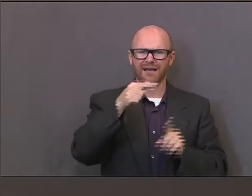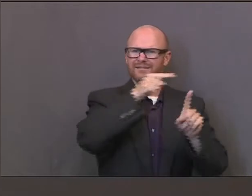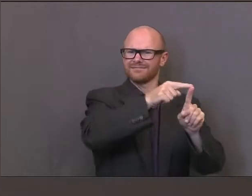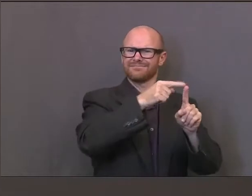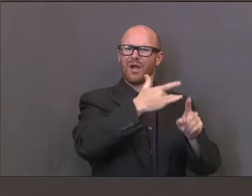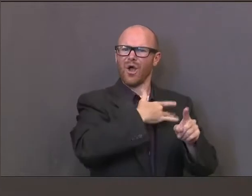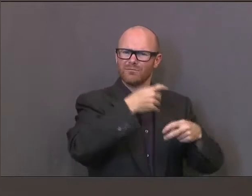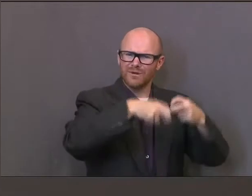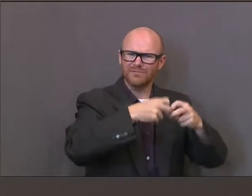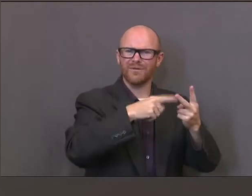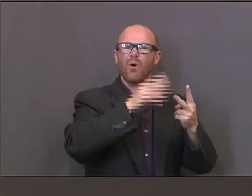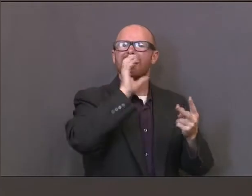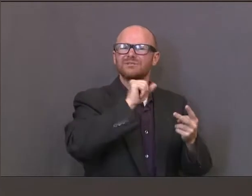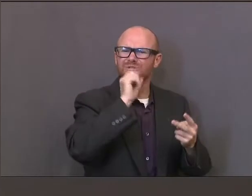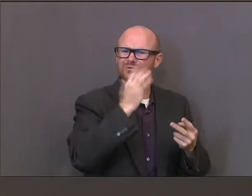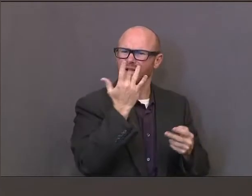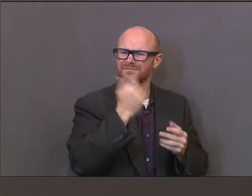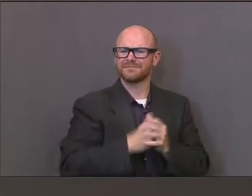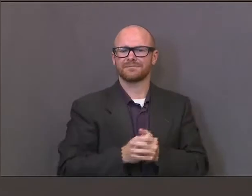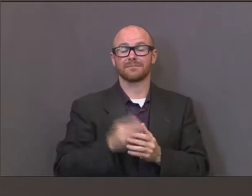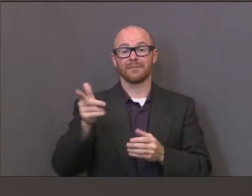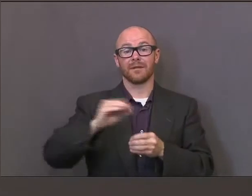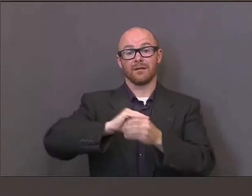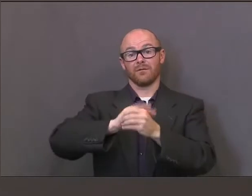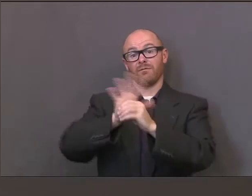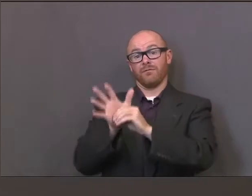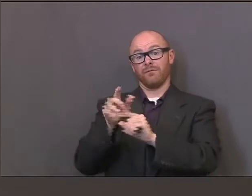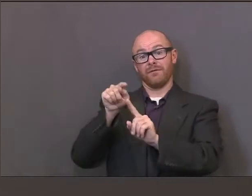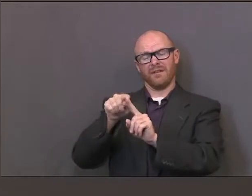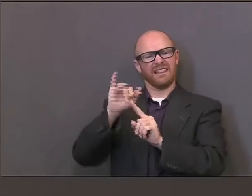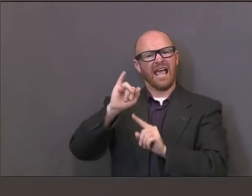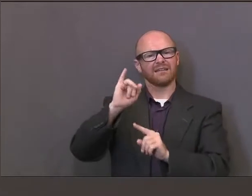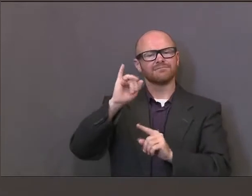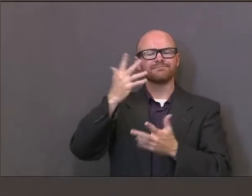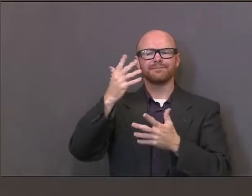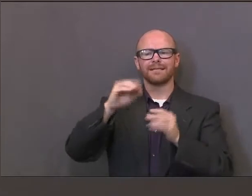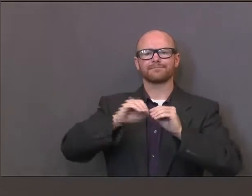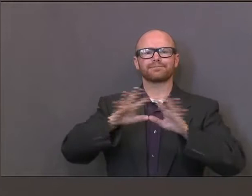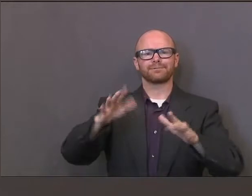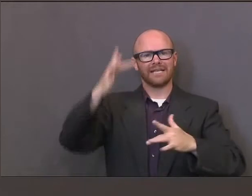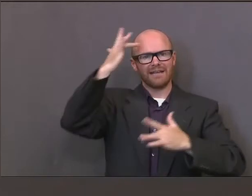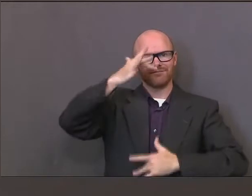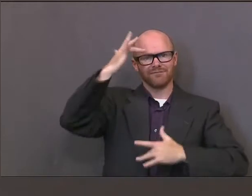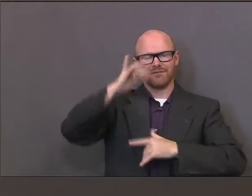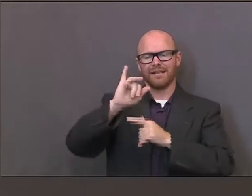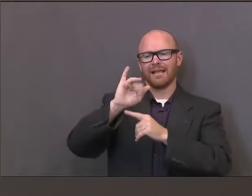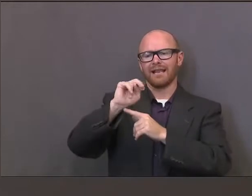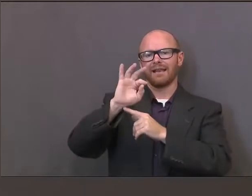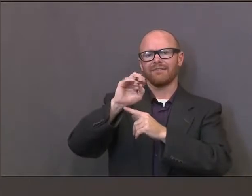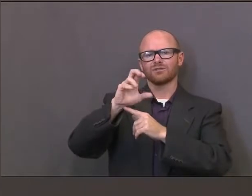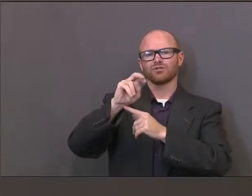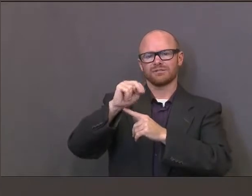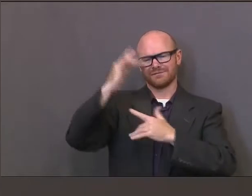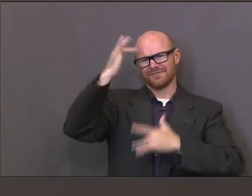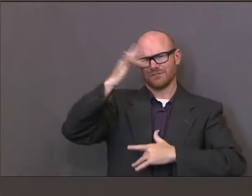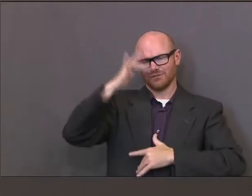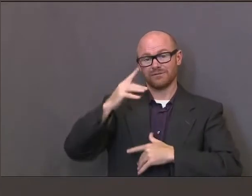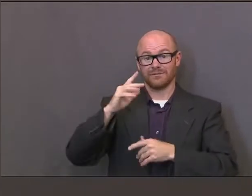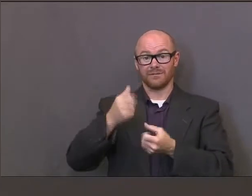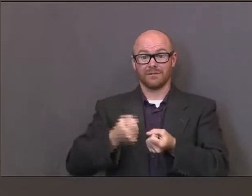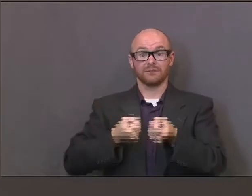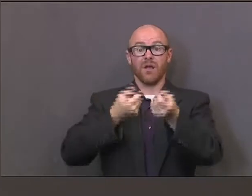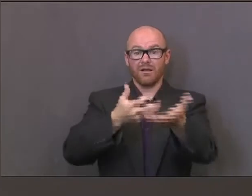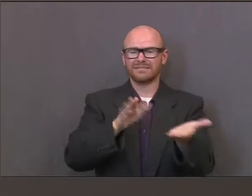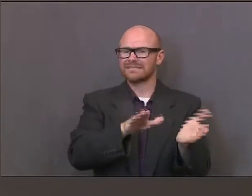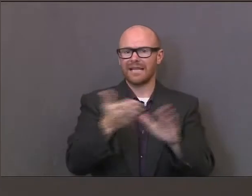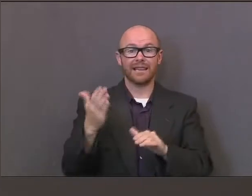bodies? COVID-19, the infection that results from infection with the SARS-CoV-2 virus, has been described as causing death by a variety